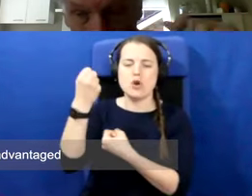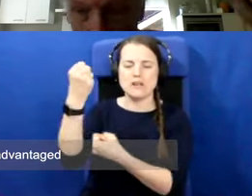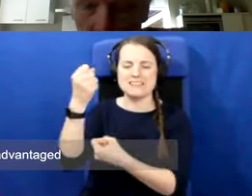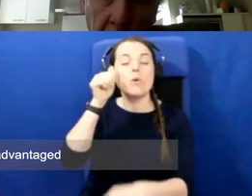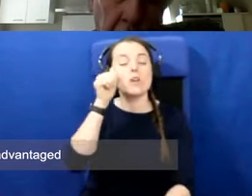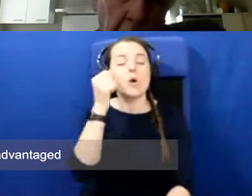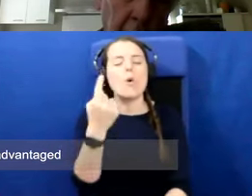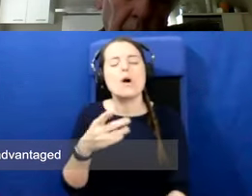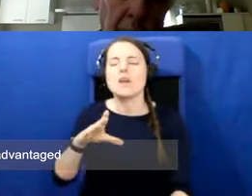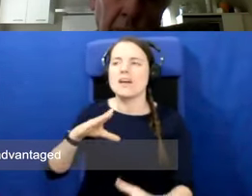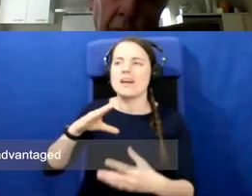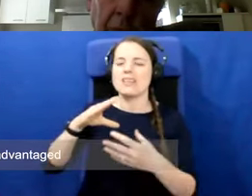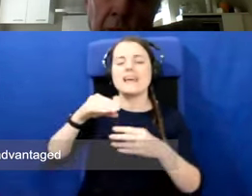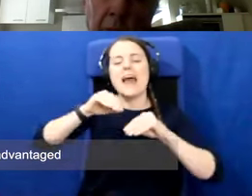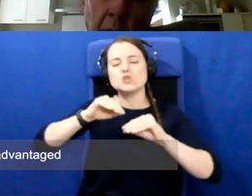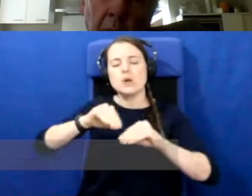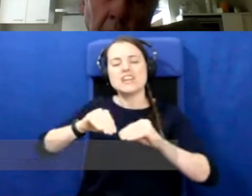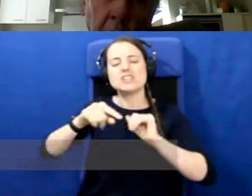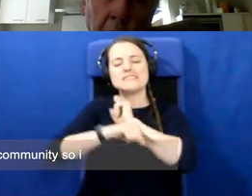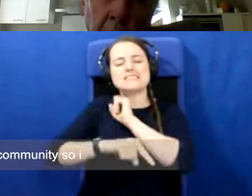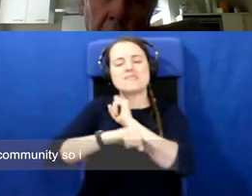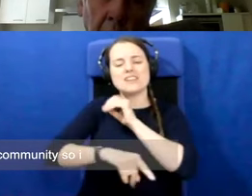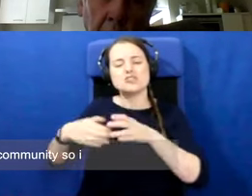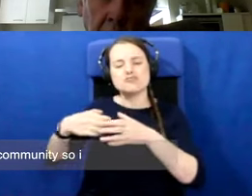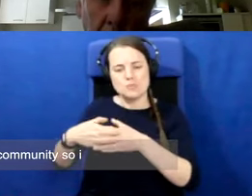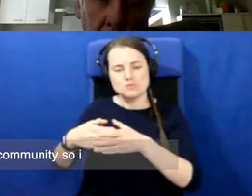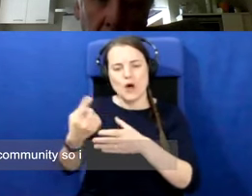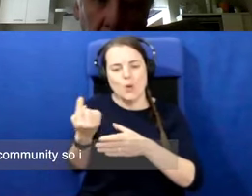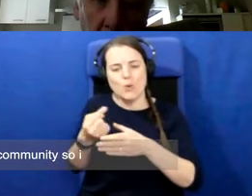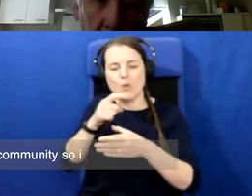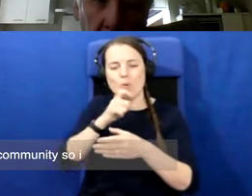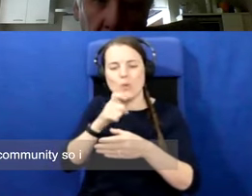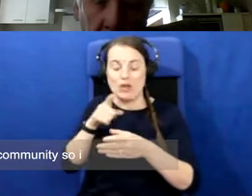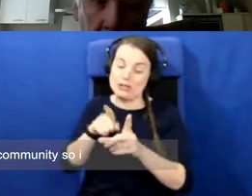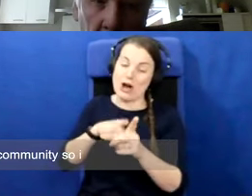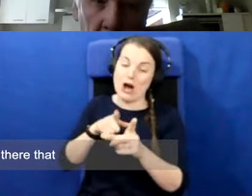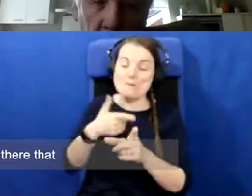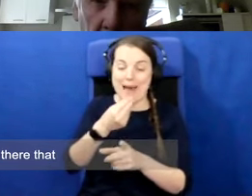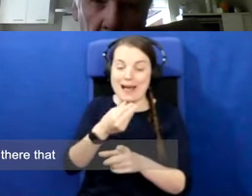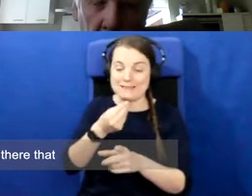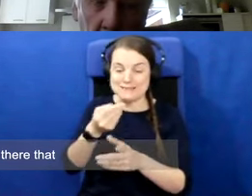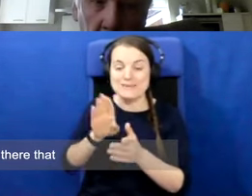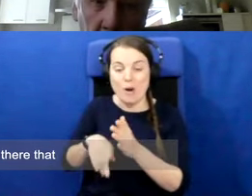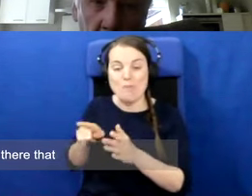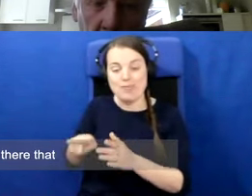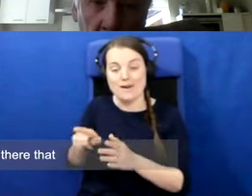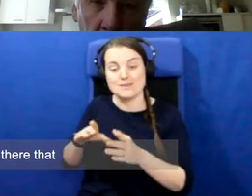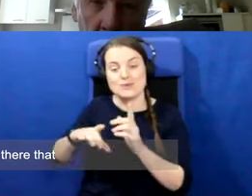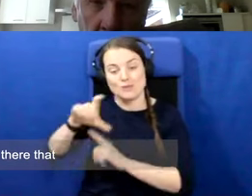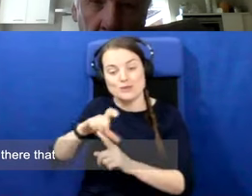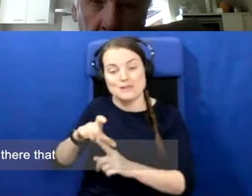disadvantaged groups are young males from that community. So I think there is a sense there that